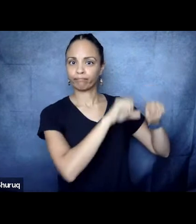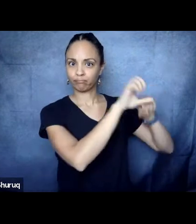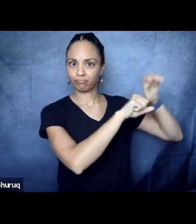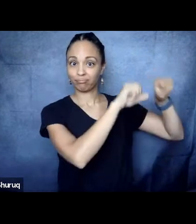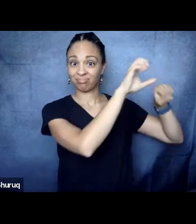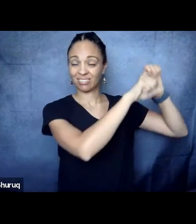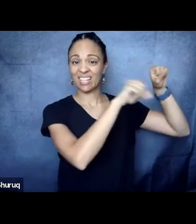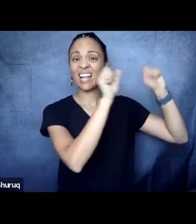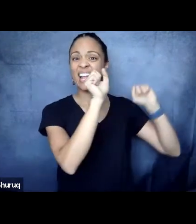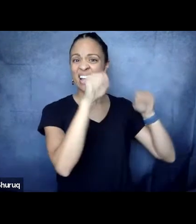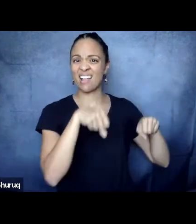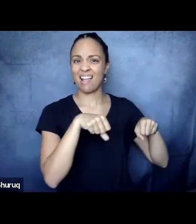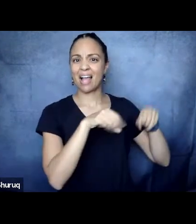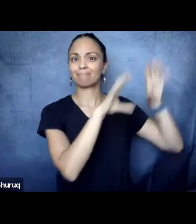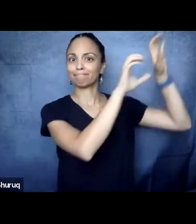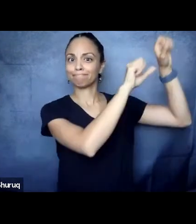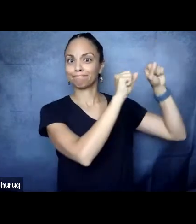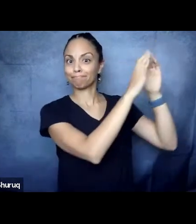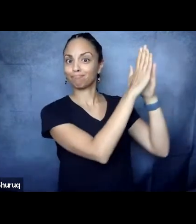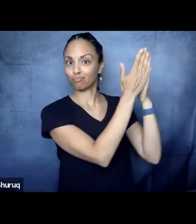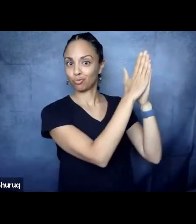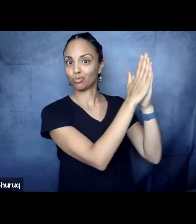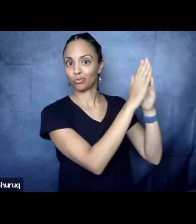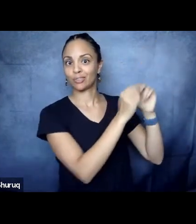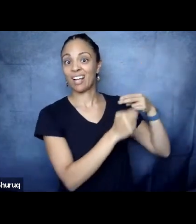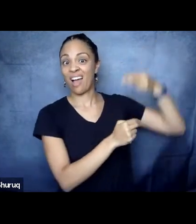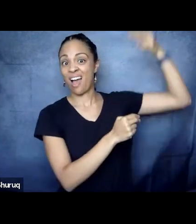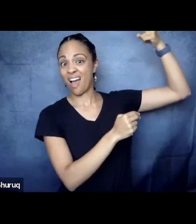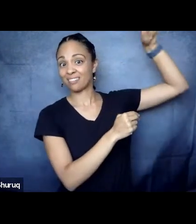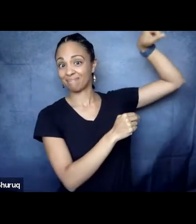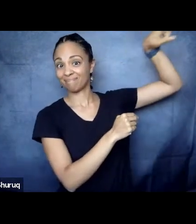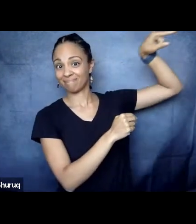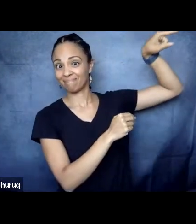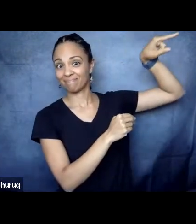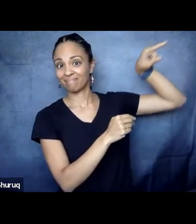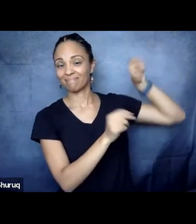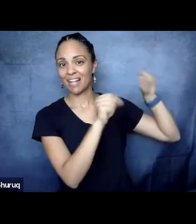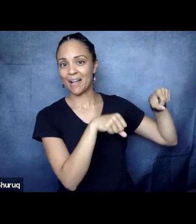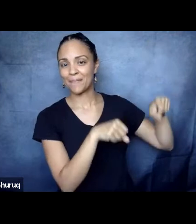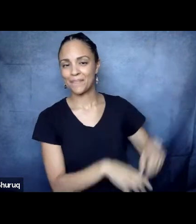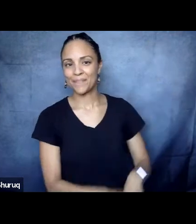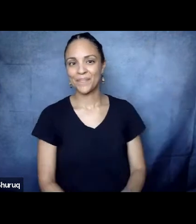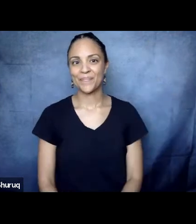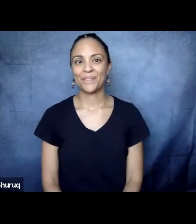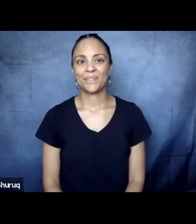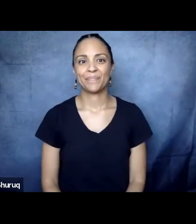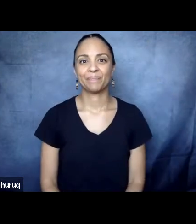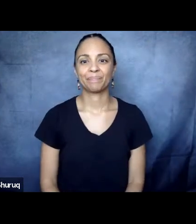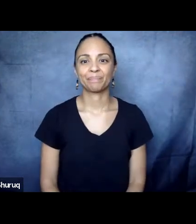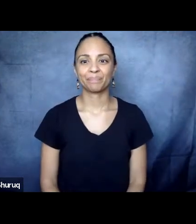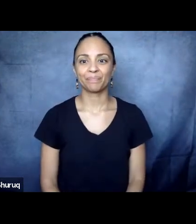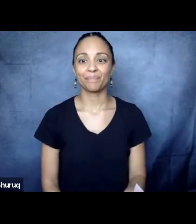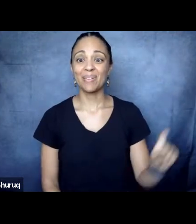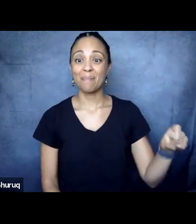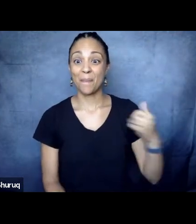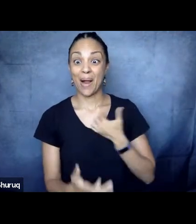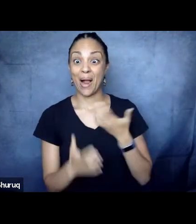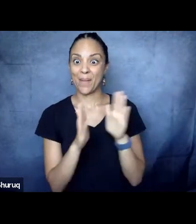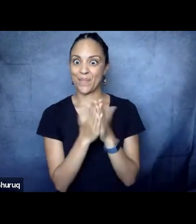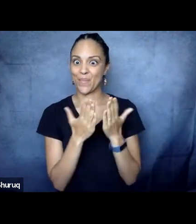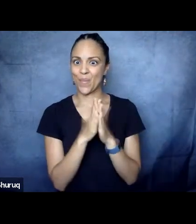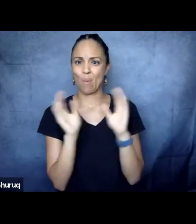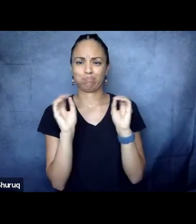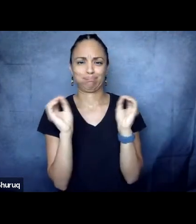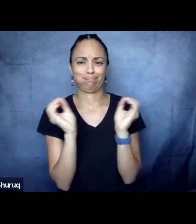enough space for my books, but his books are everywhere, just for him to know this. And I'm wearing a white T